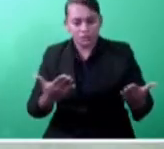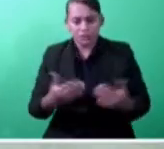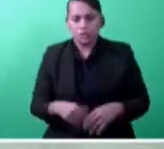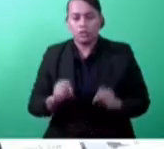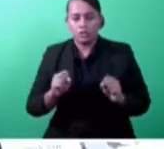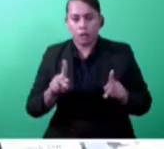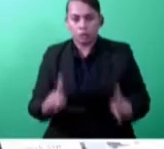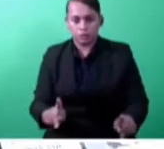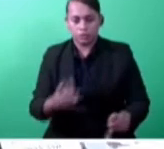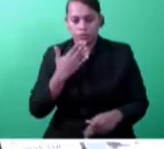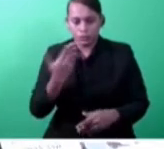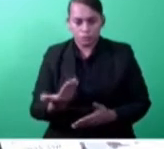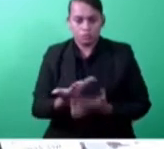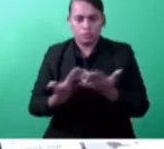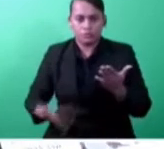Sir,